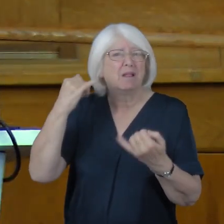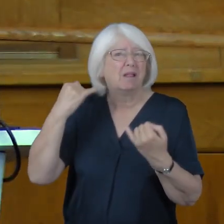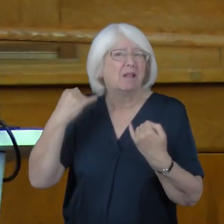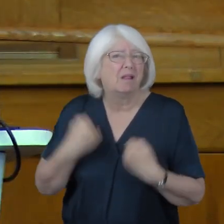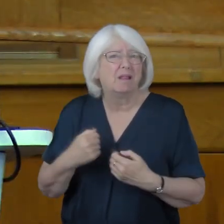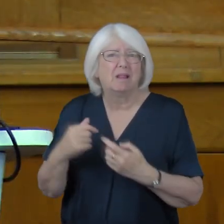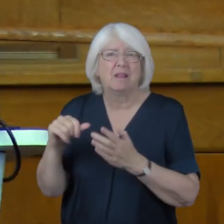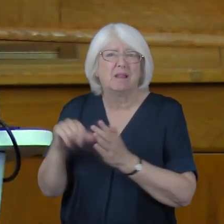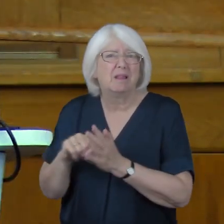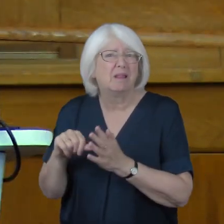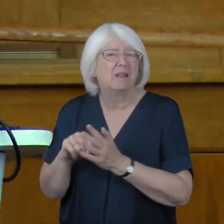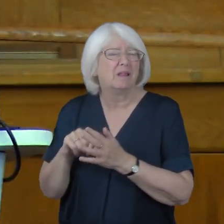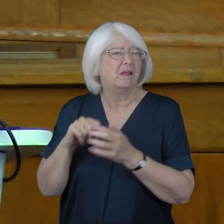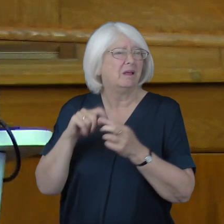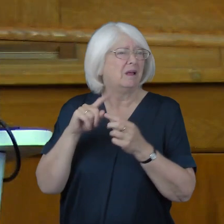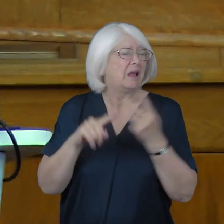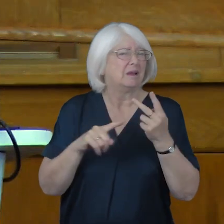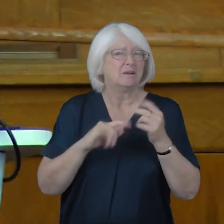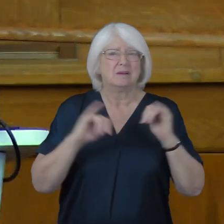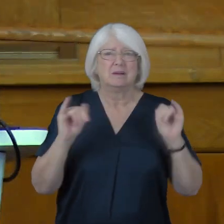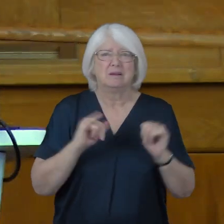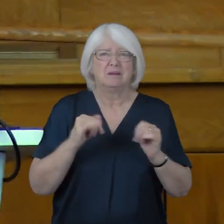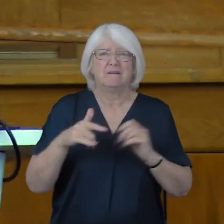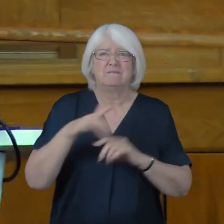families and hopes that that brings.